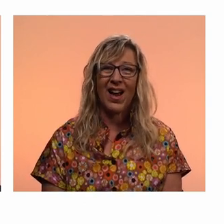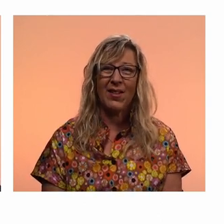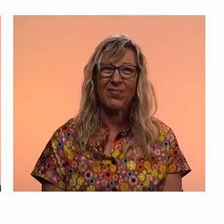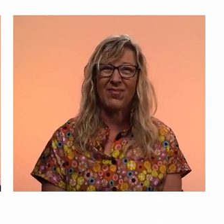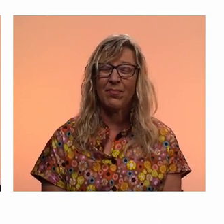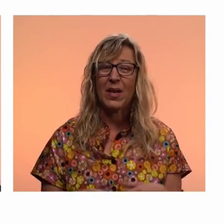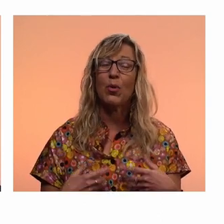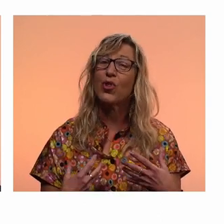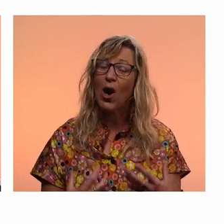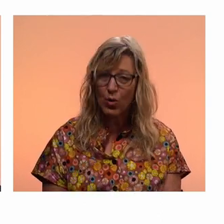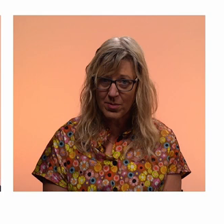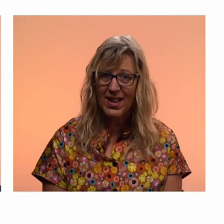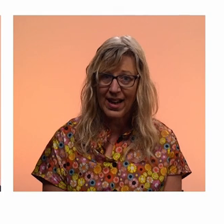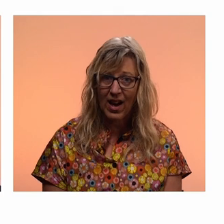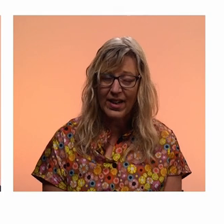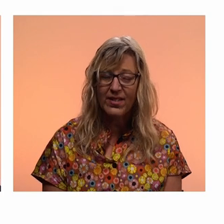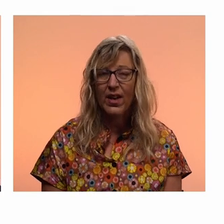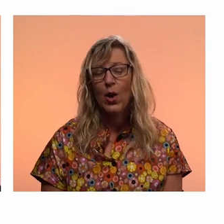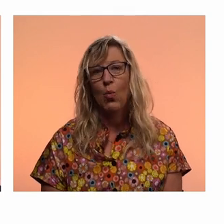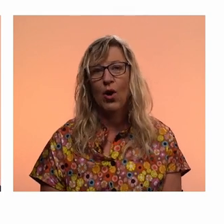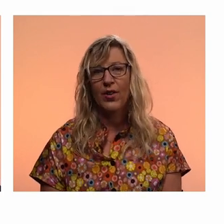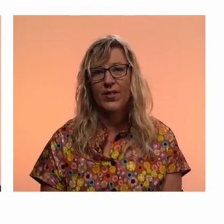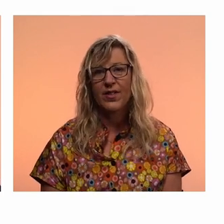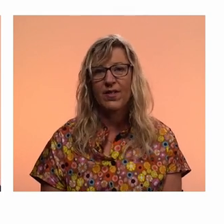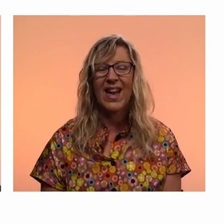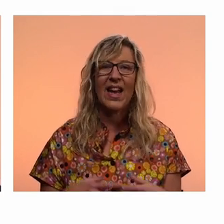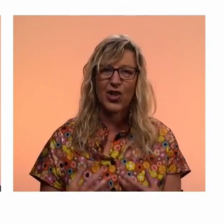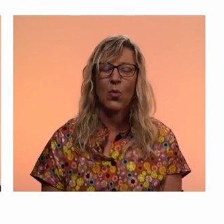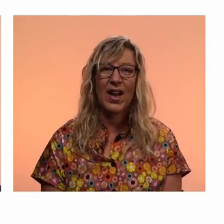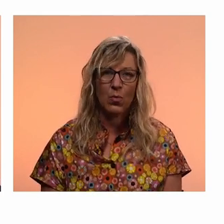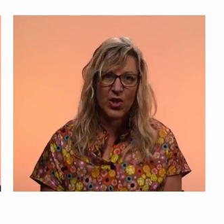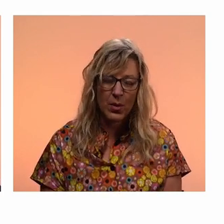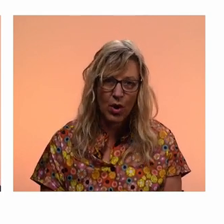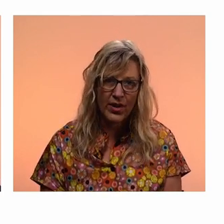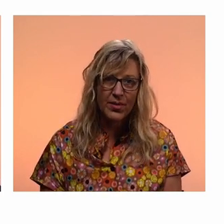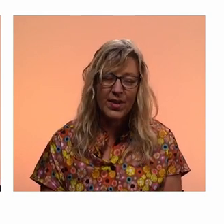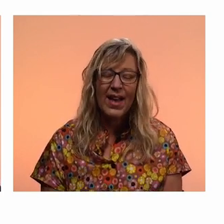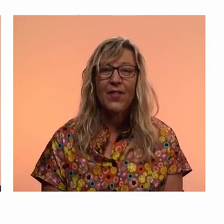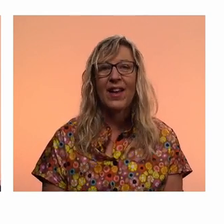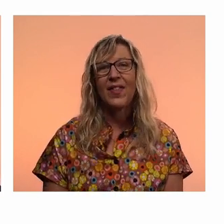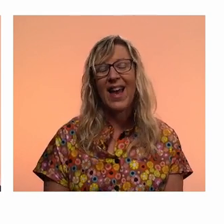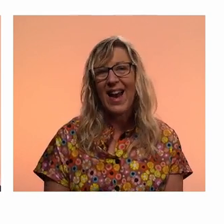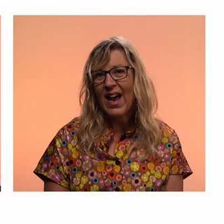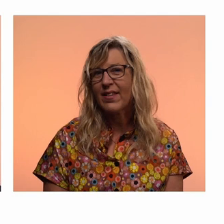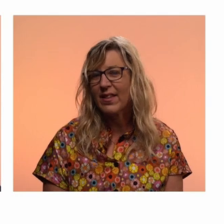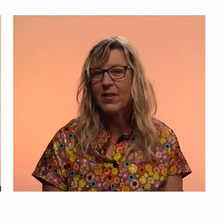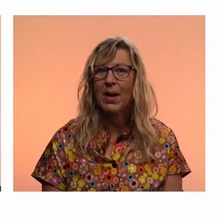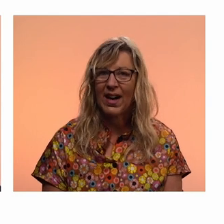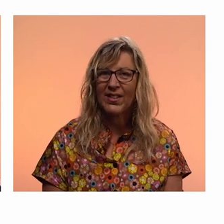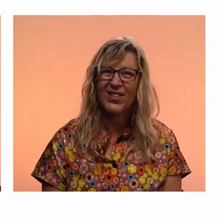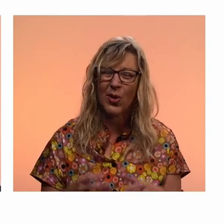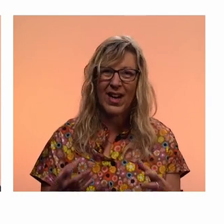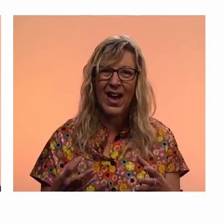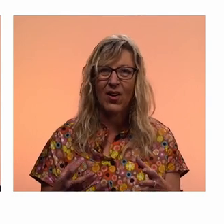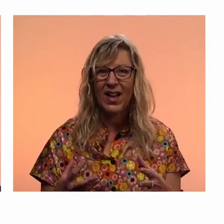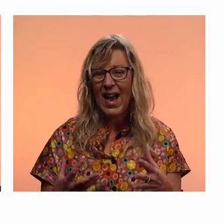that people told me they liked was the agile way in which we worked, the fact that they had access to